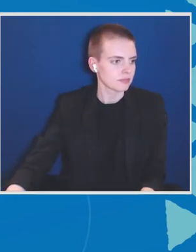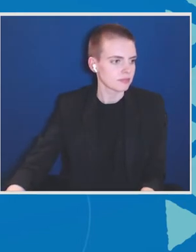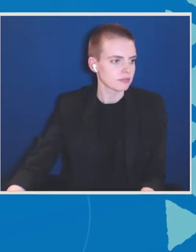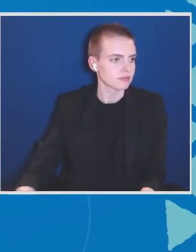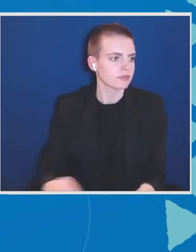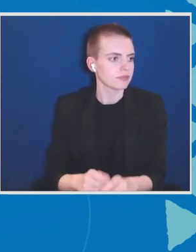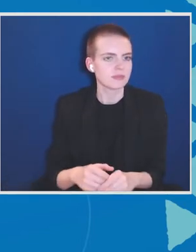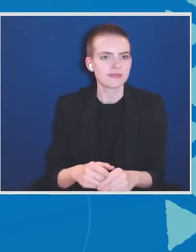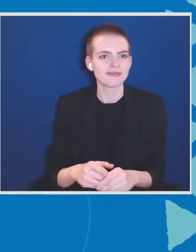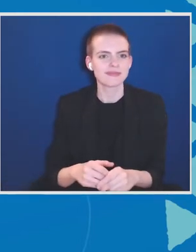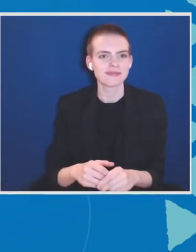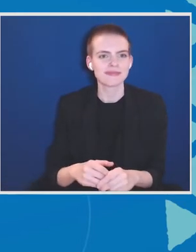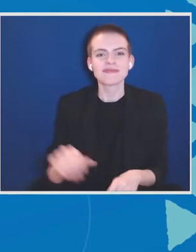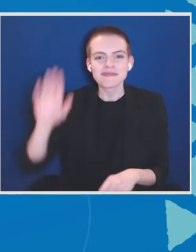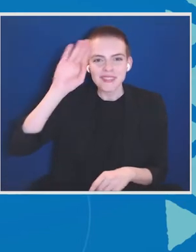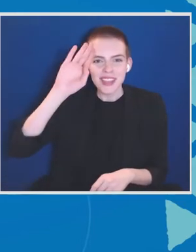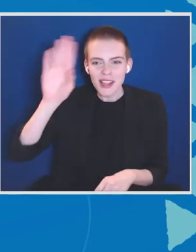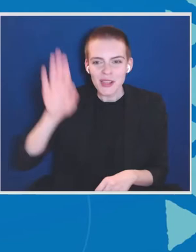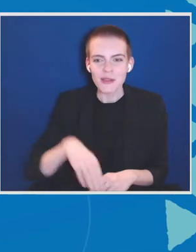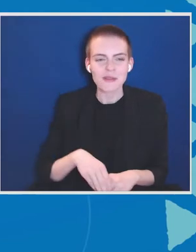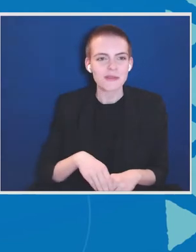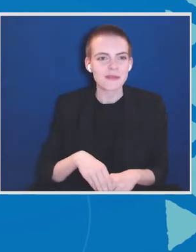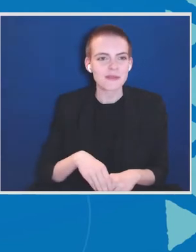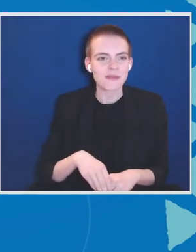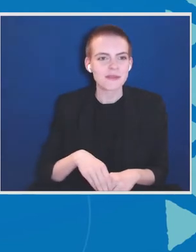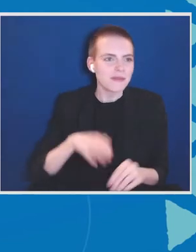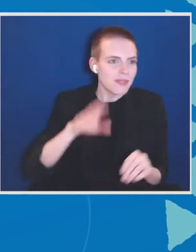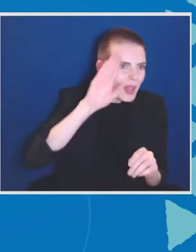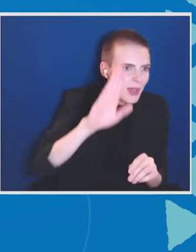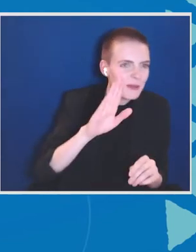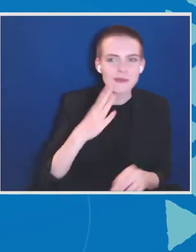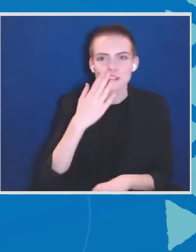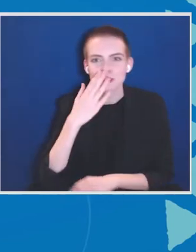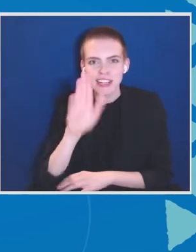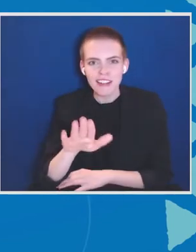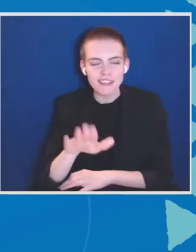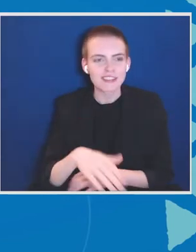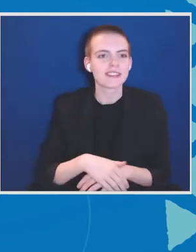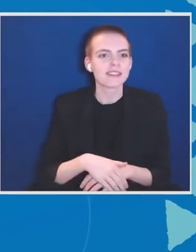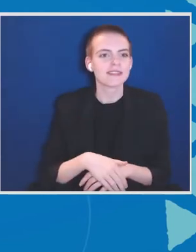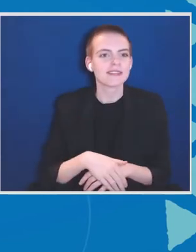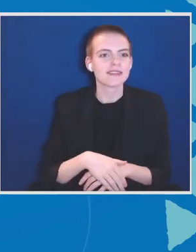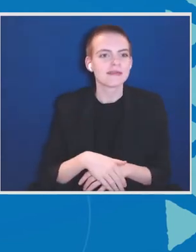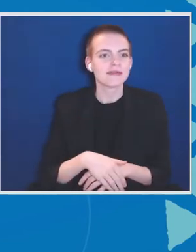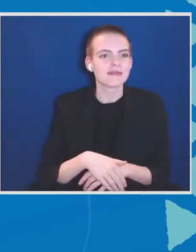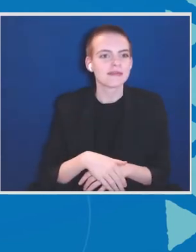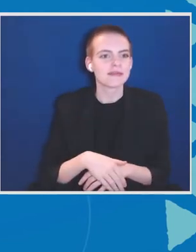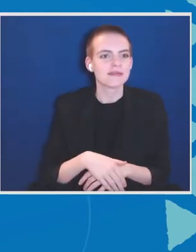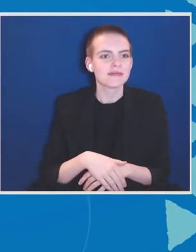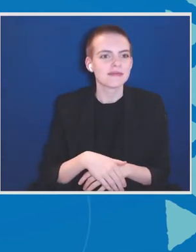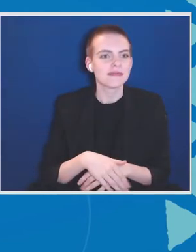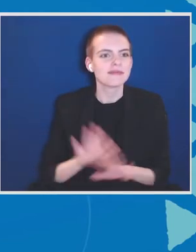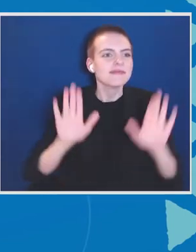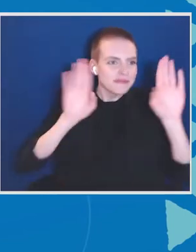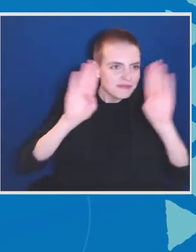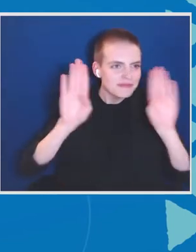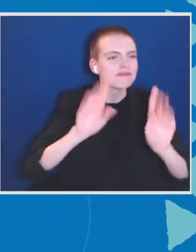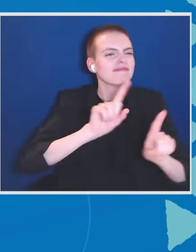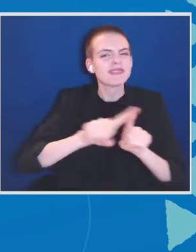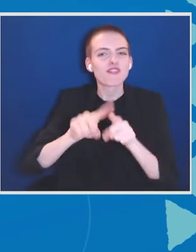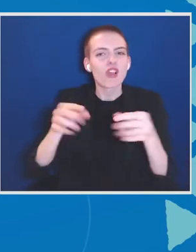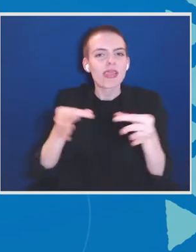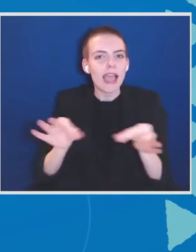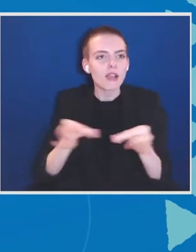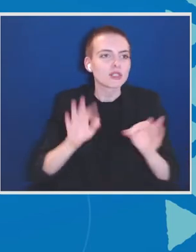Hello, Ali, good afternoon, bon après-midi and konnichiwa. I'm Masanori